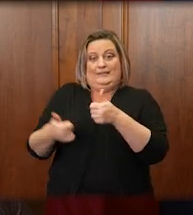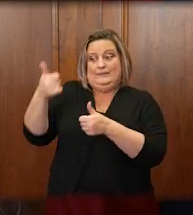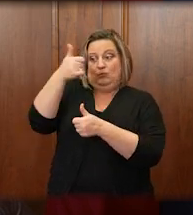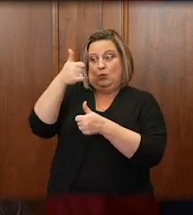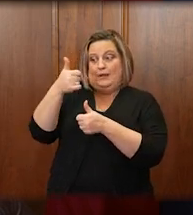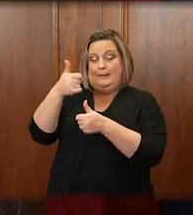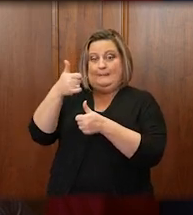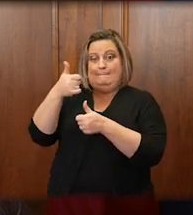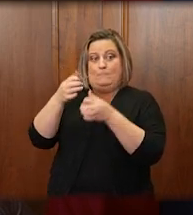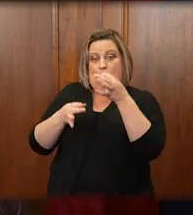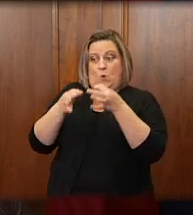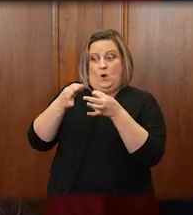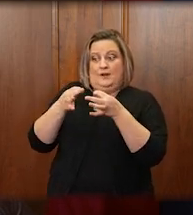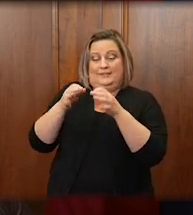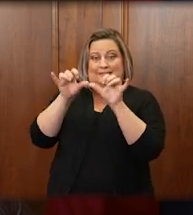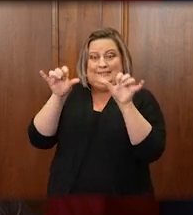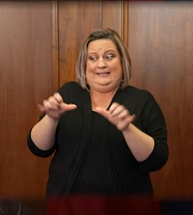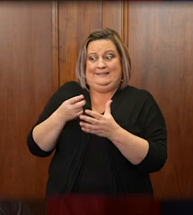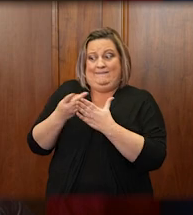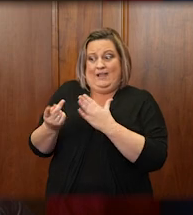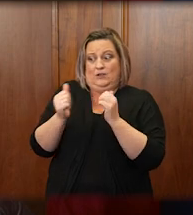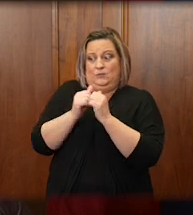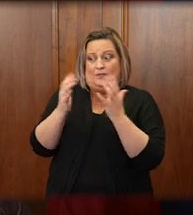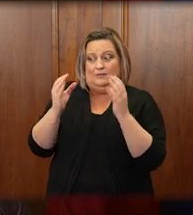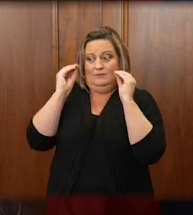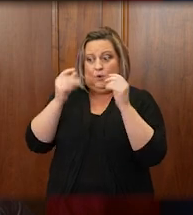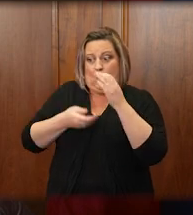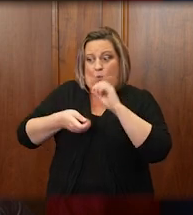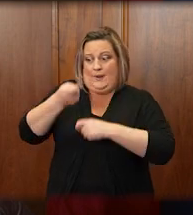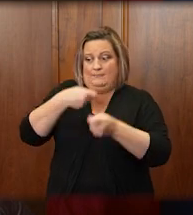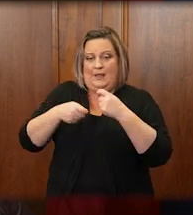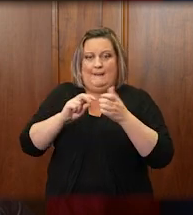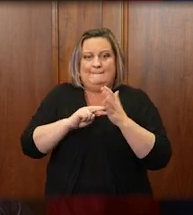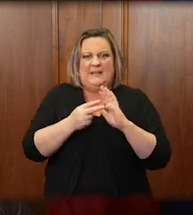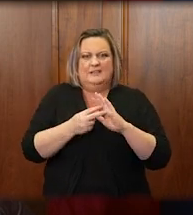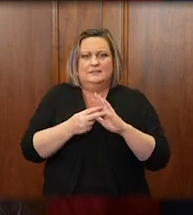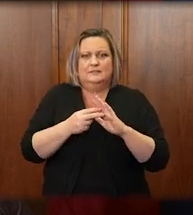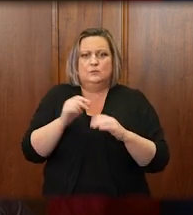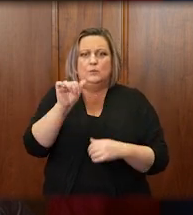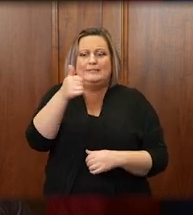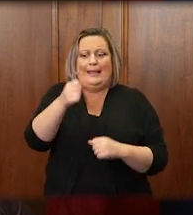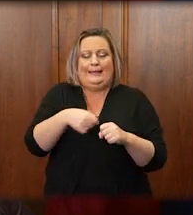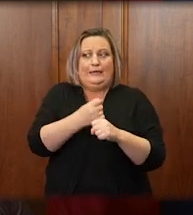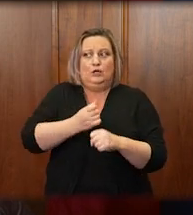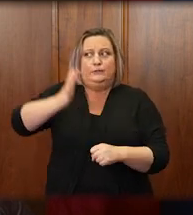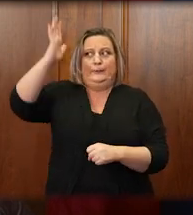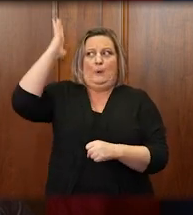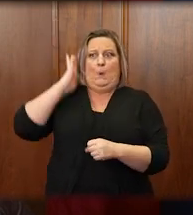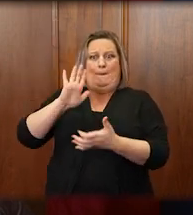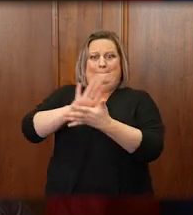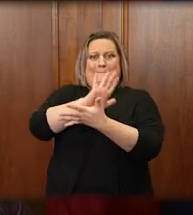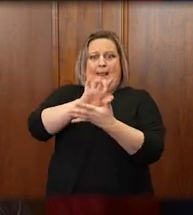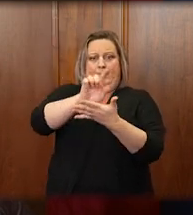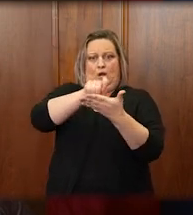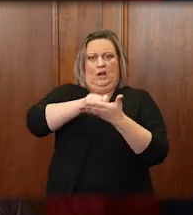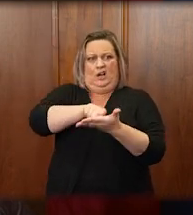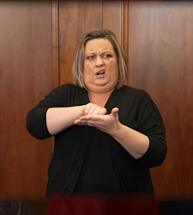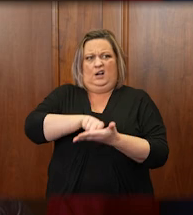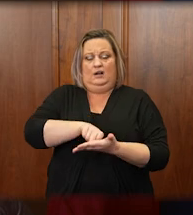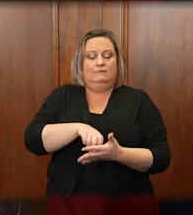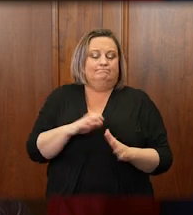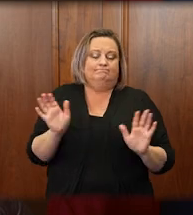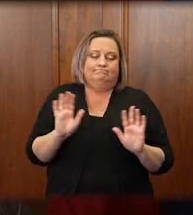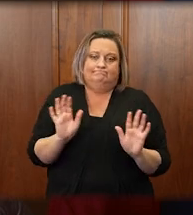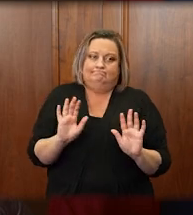available, we will be back to operating as we did over a decade ago with paper. I do not